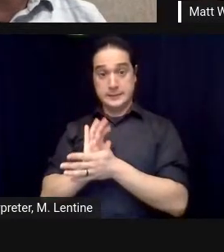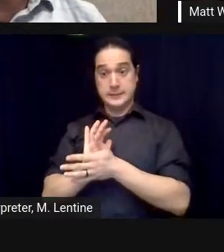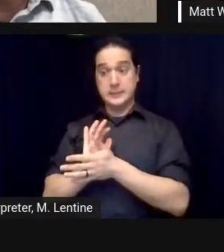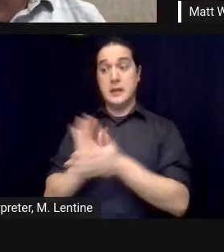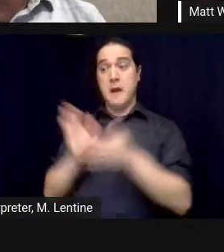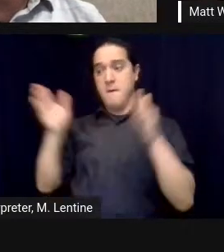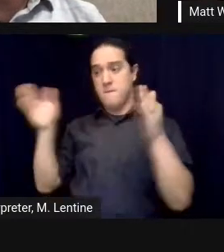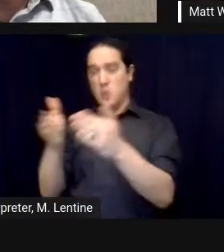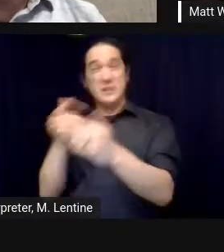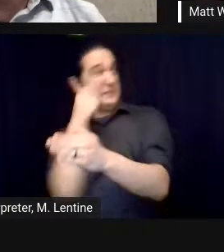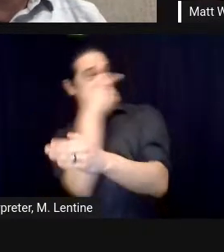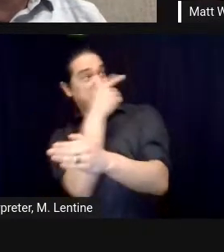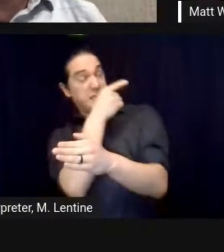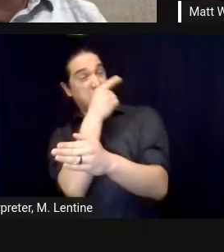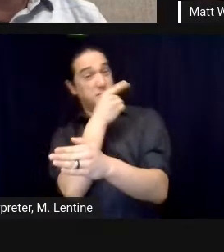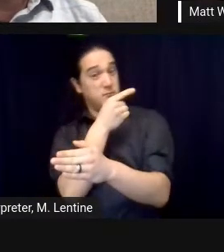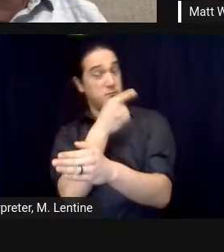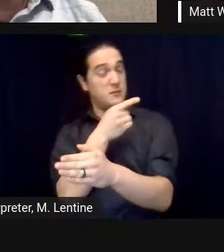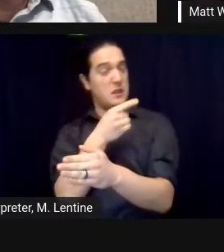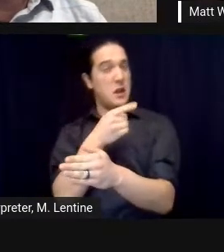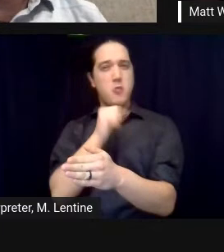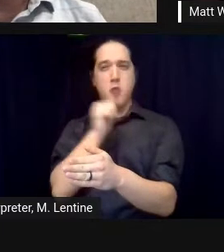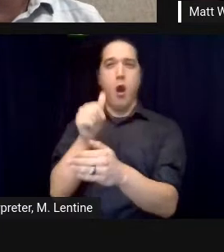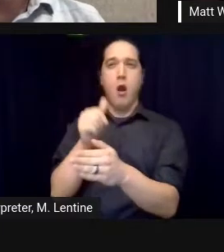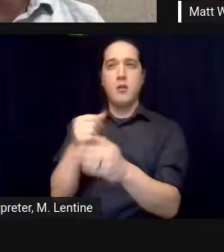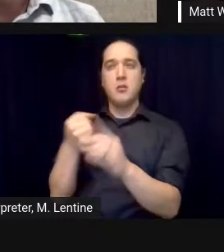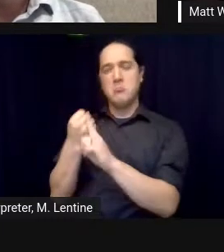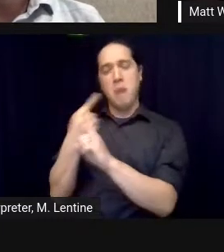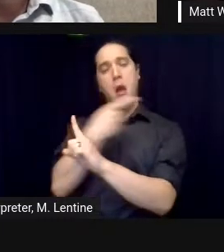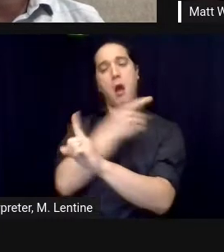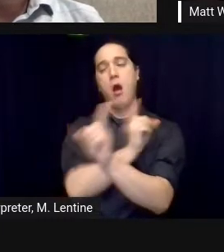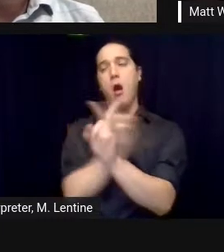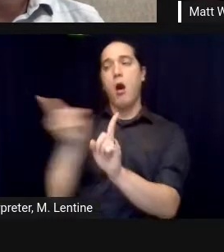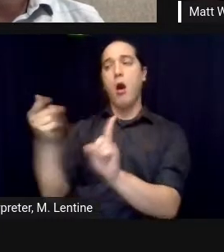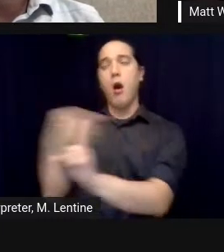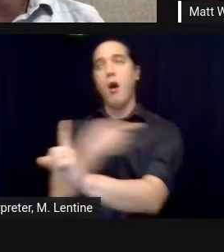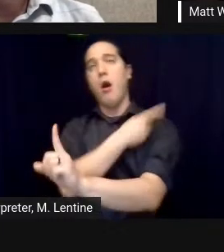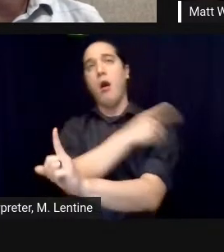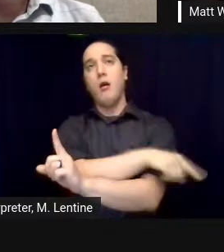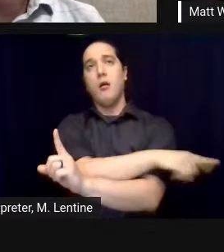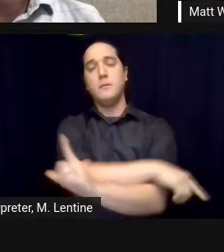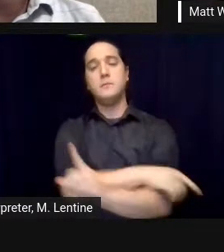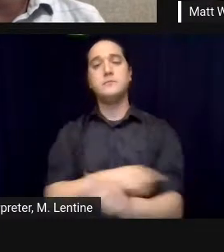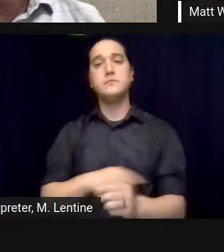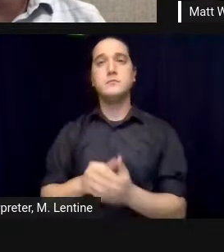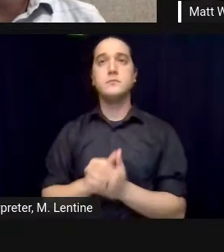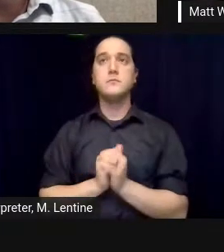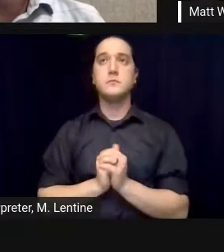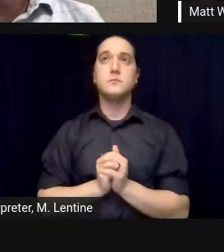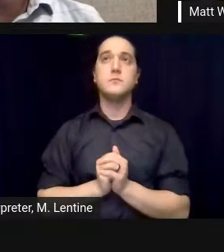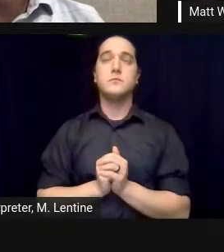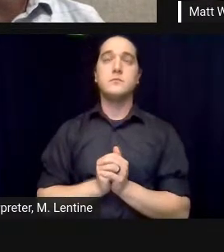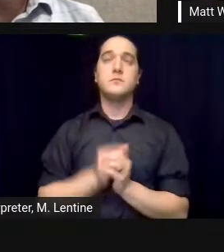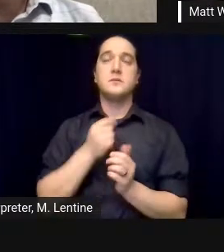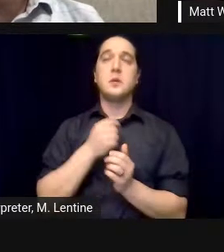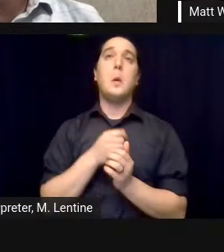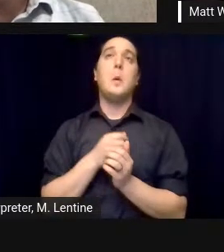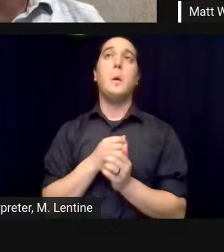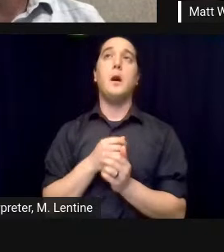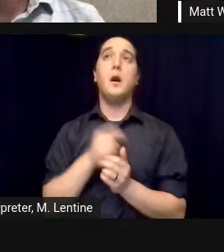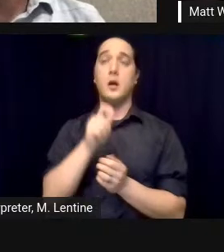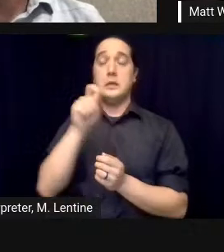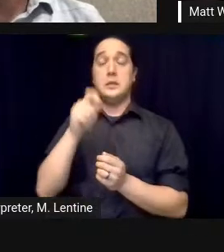the the saga of biosphere 2 in the media and and to find meaning in its downfall so we wanted people to